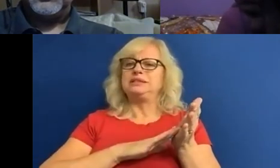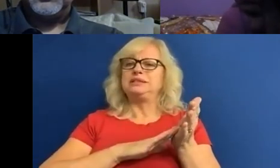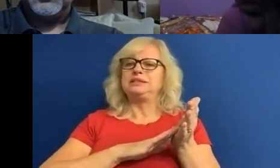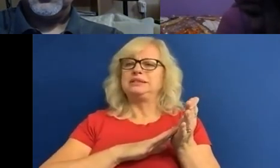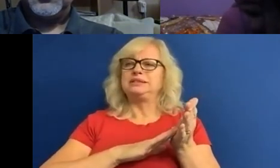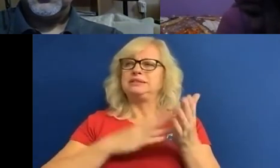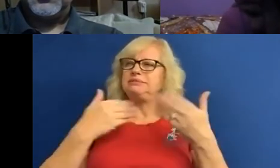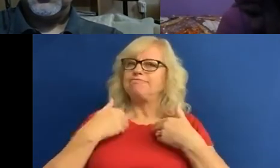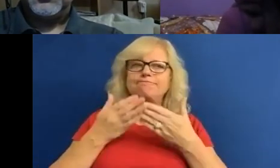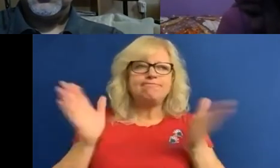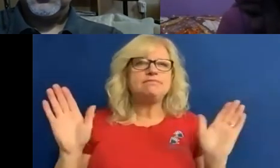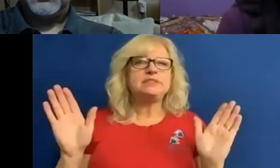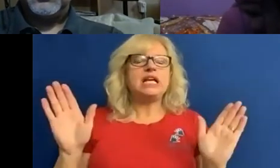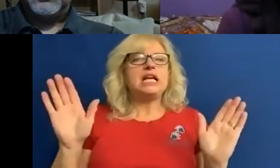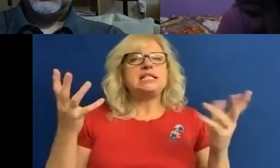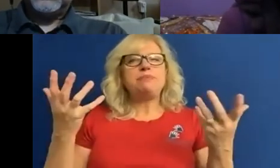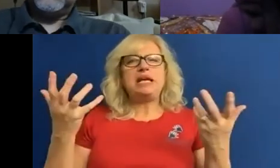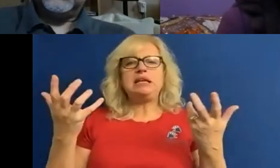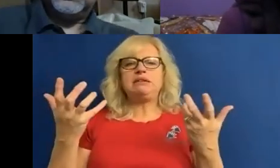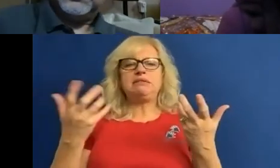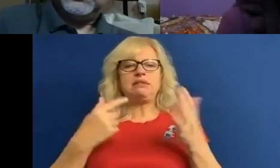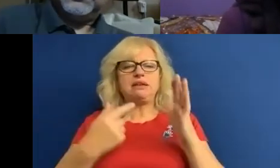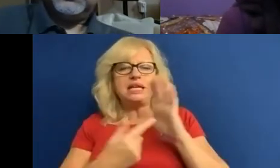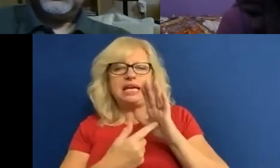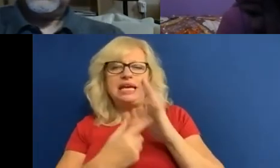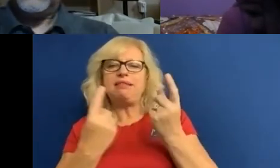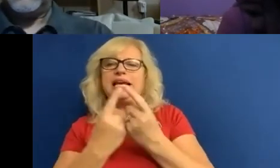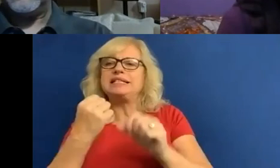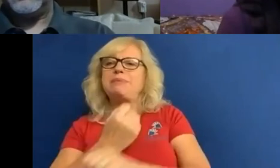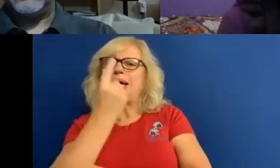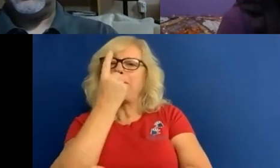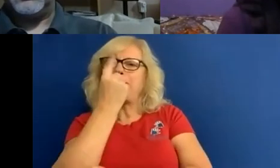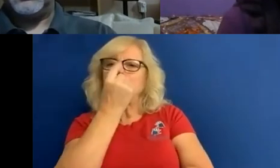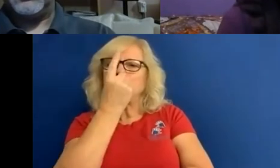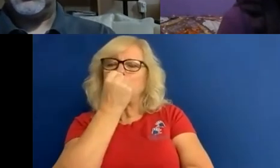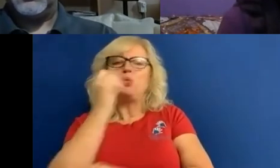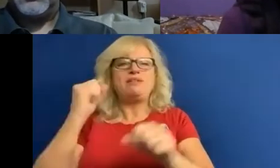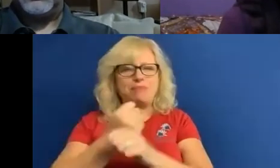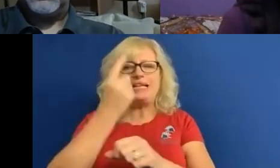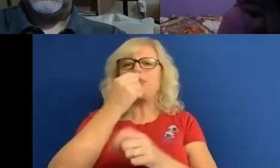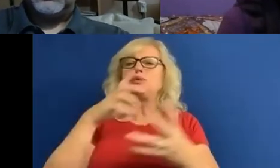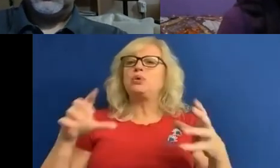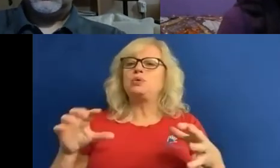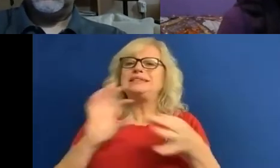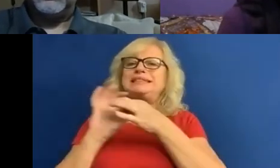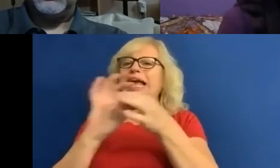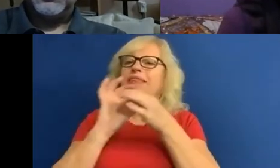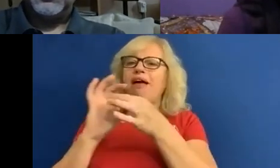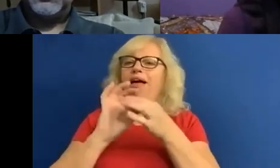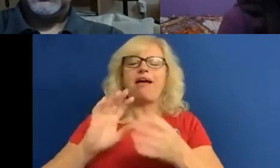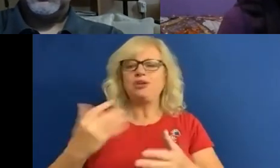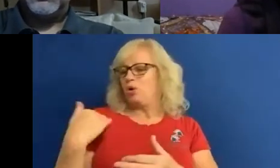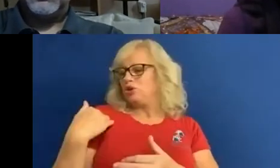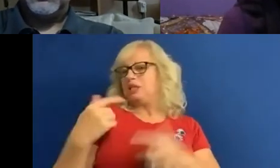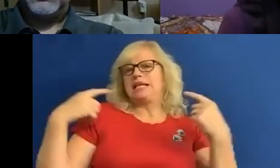has been the way that a key thing it's made possible we have made possible together. Peter. It's not just allowing it to